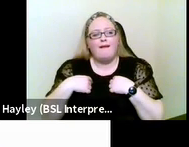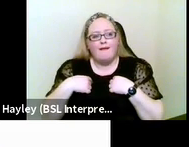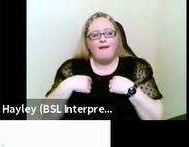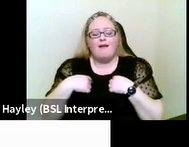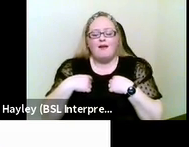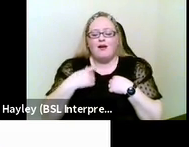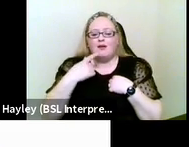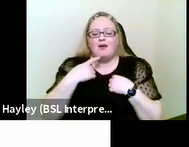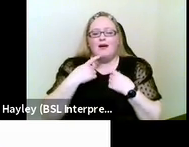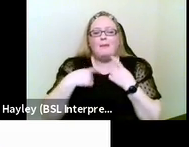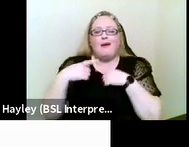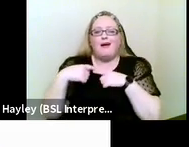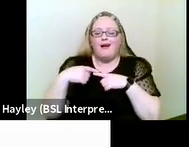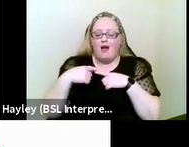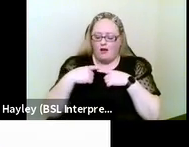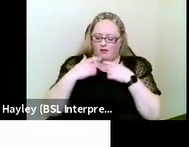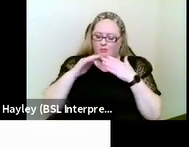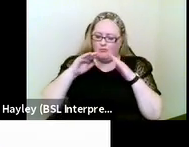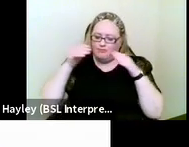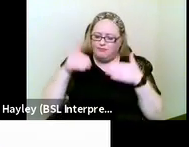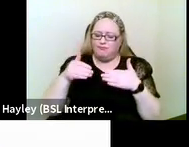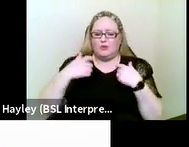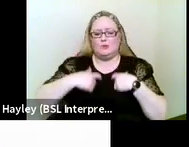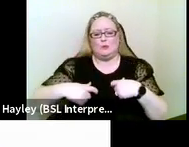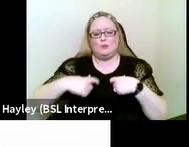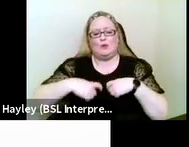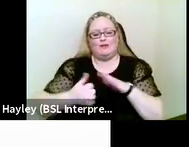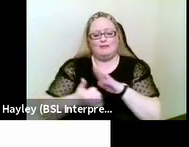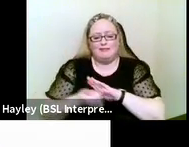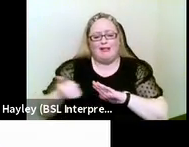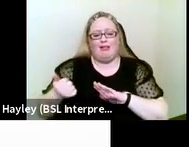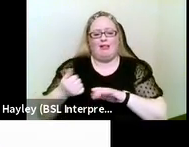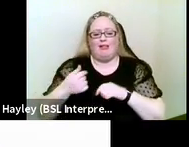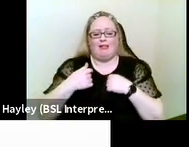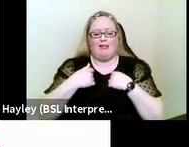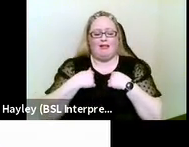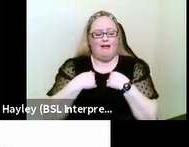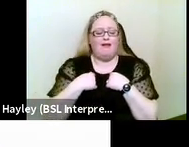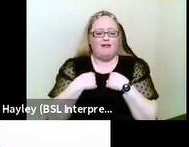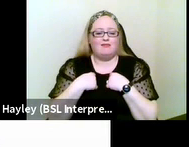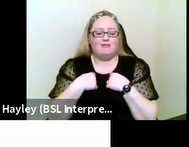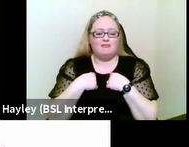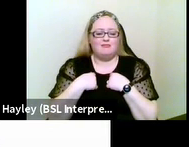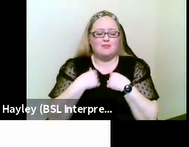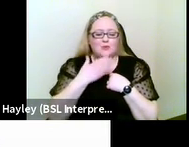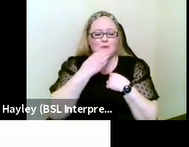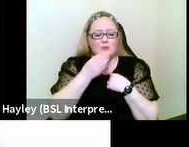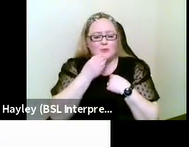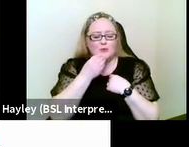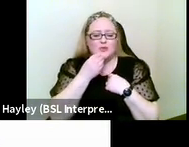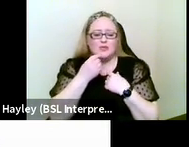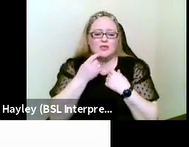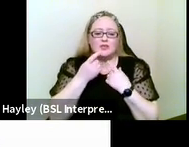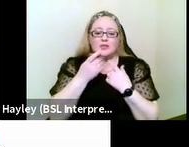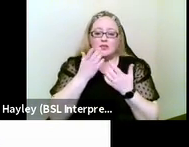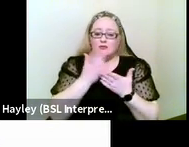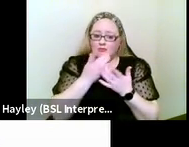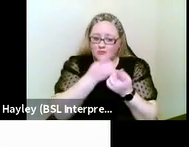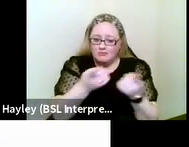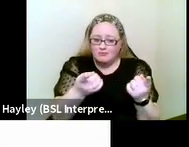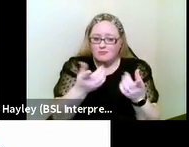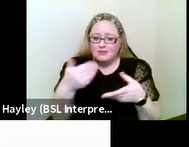social worker and using all those social work skills that there's no doubt in my mind that those joining this webinar tonight